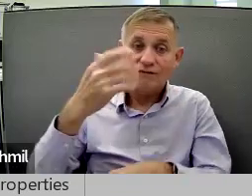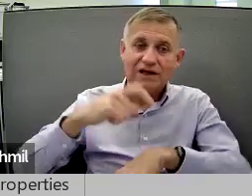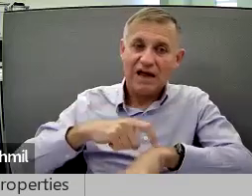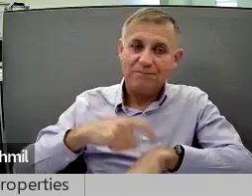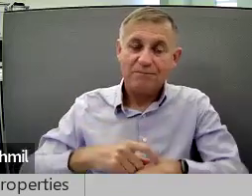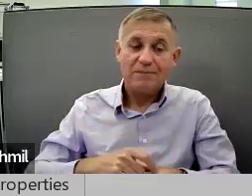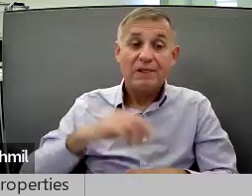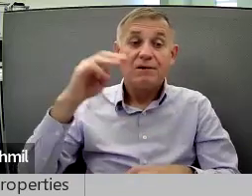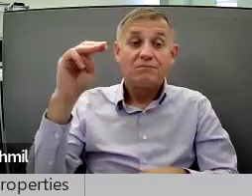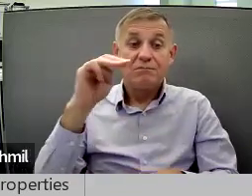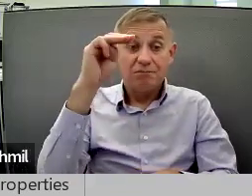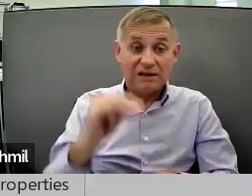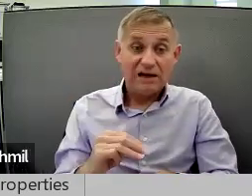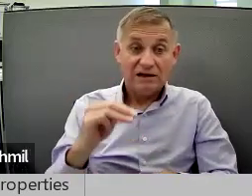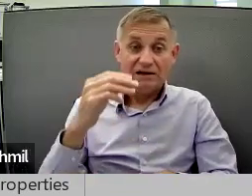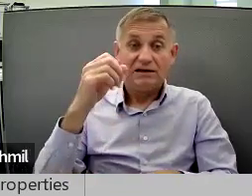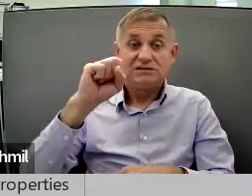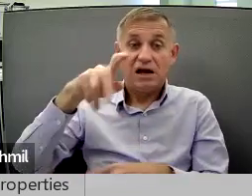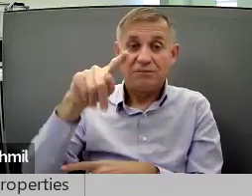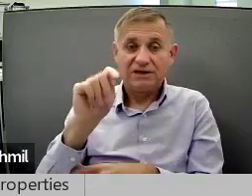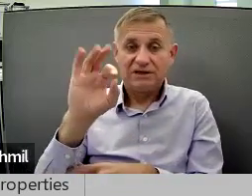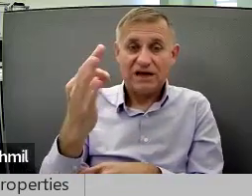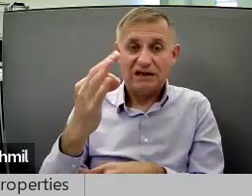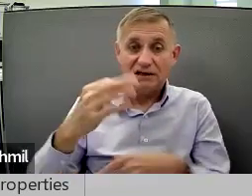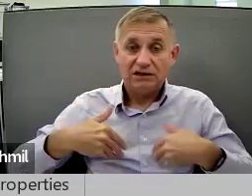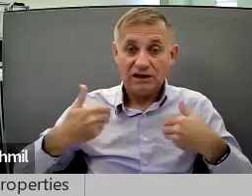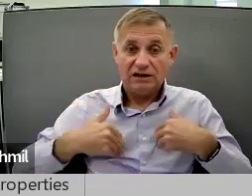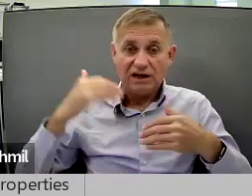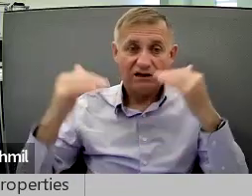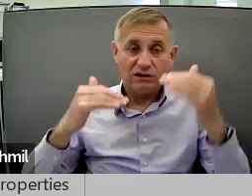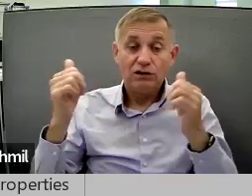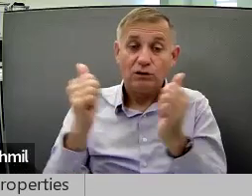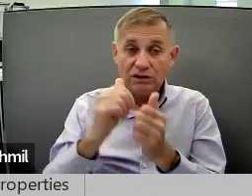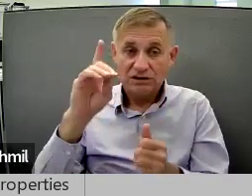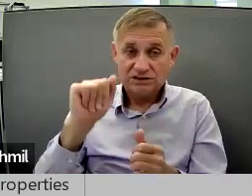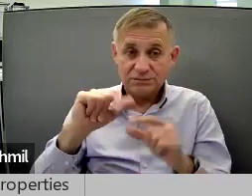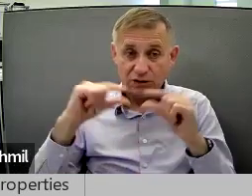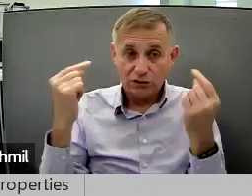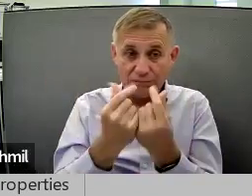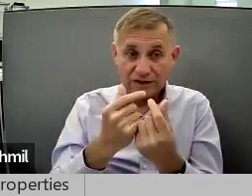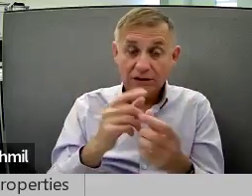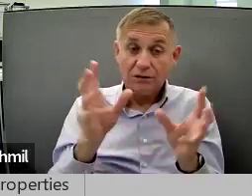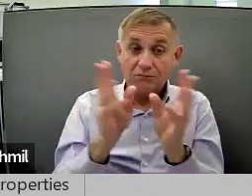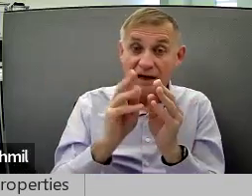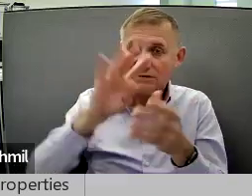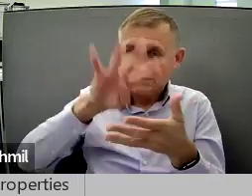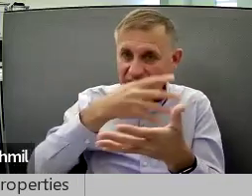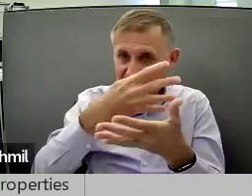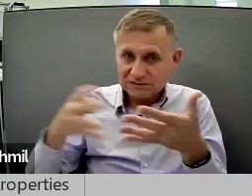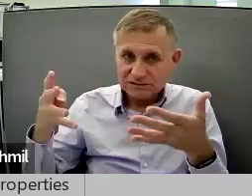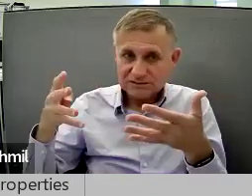support in a growing time. Mondays, starting September 9th. Young adults with disabilities group